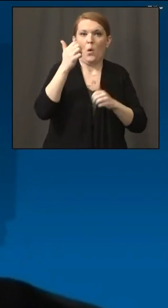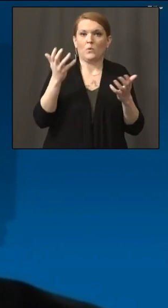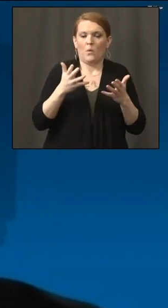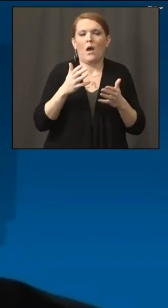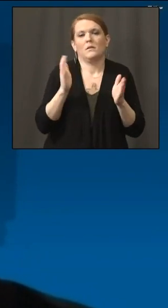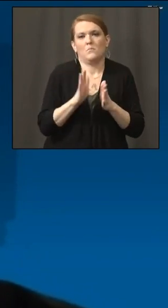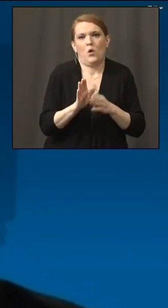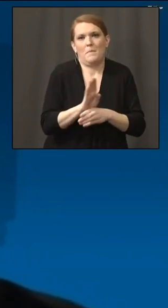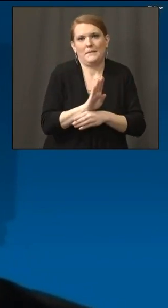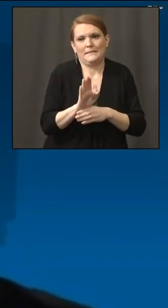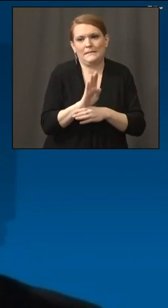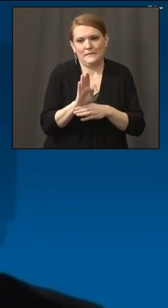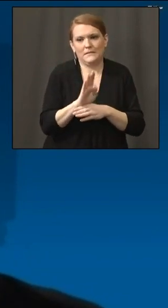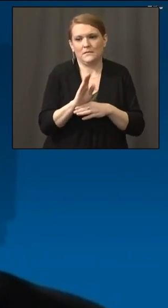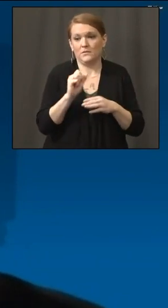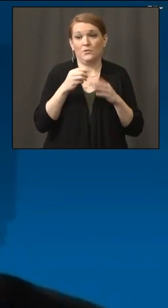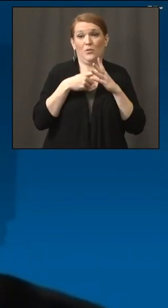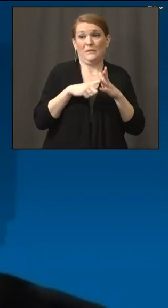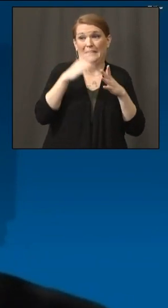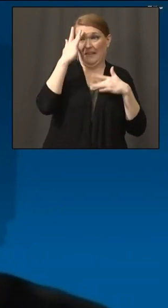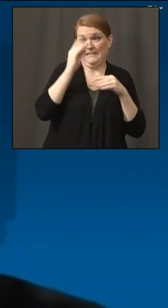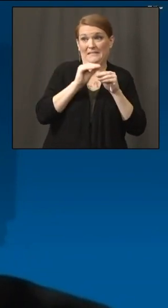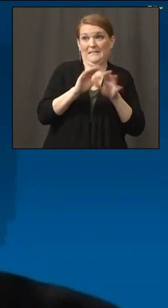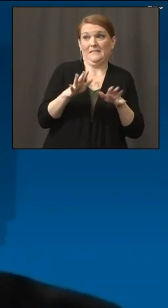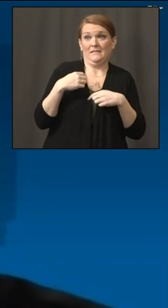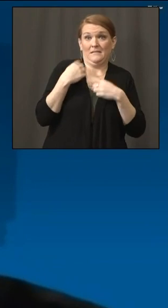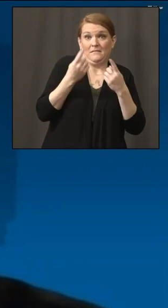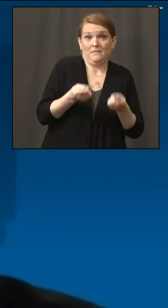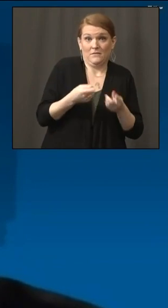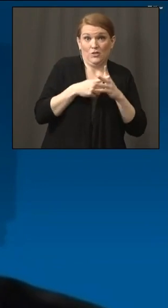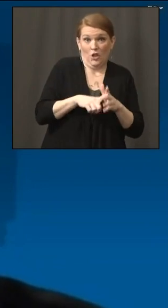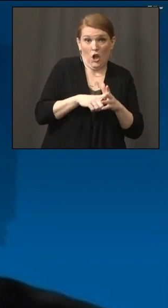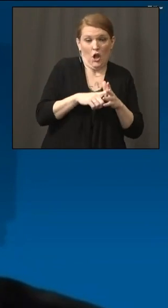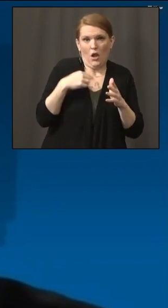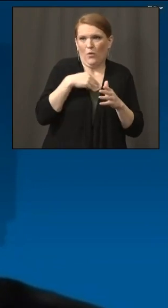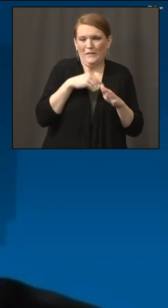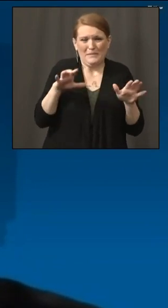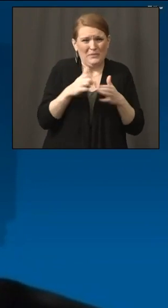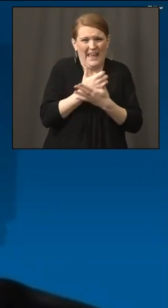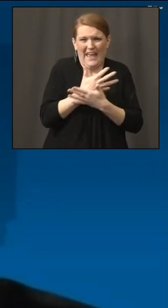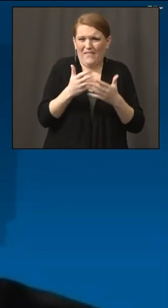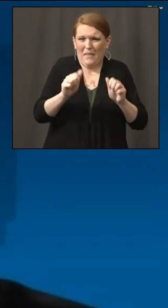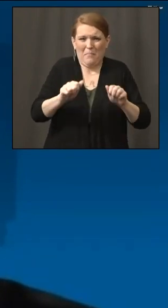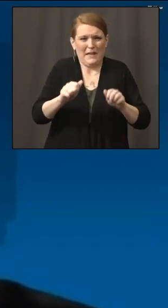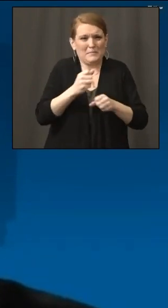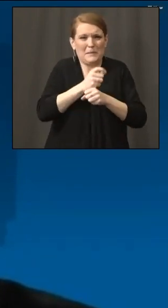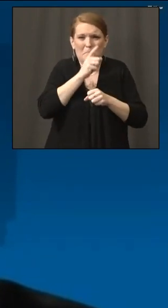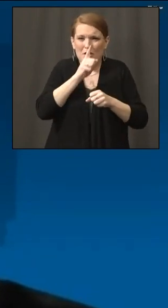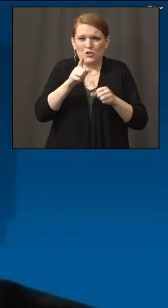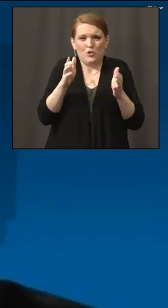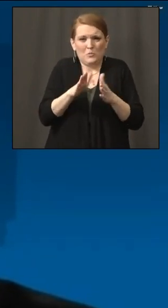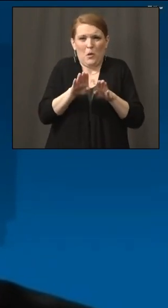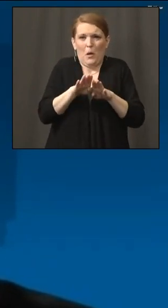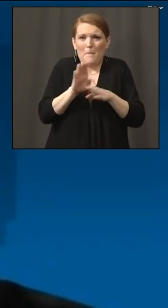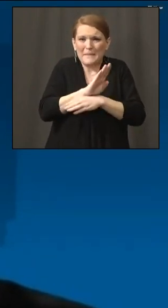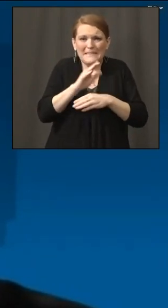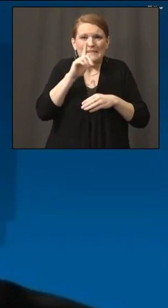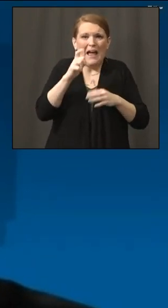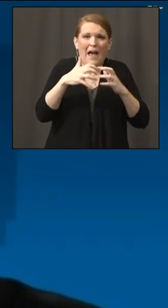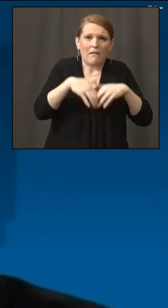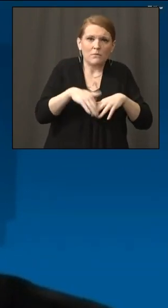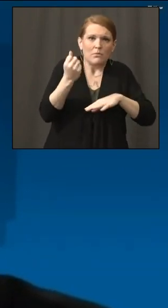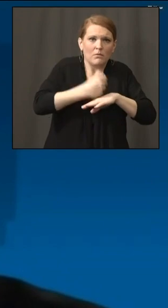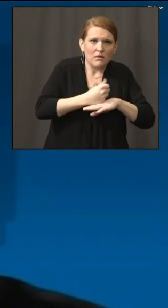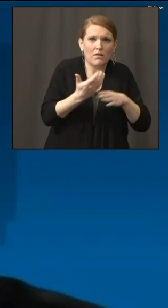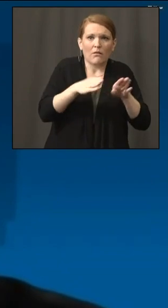pandemic, DECD has been doing everything we can to keep our small businesses sustained and our economy going.